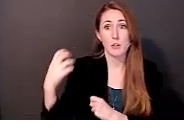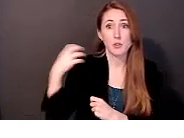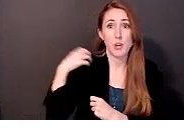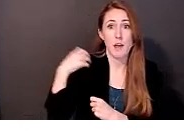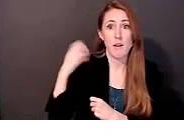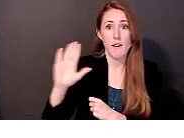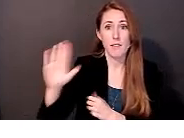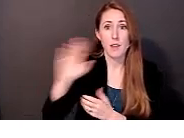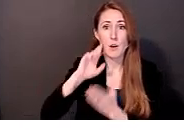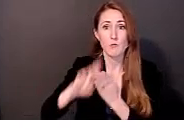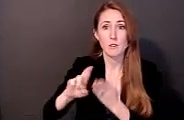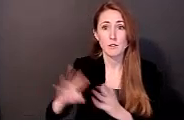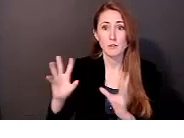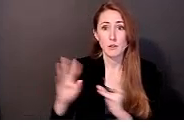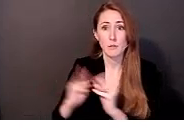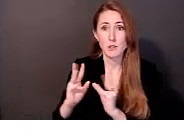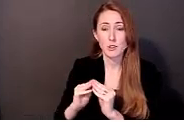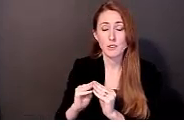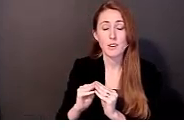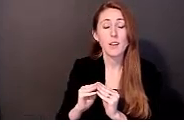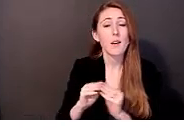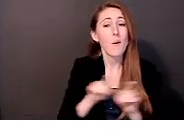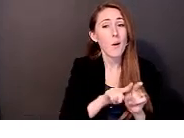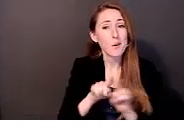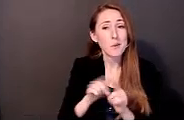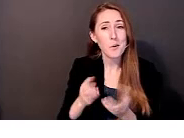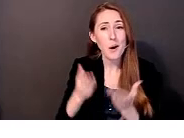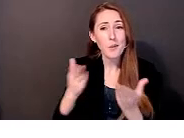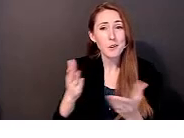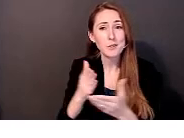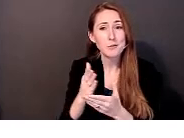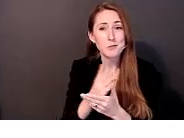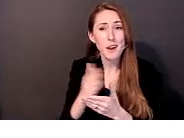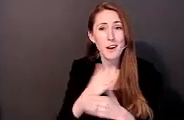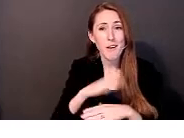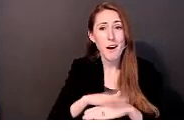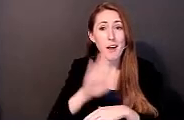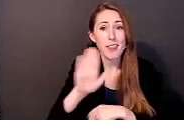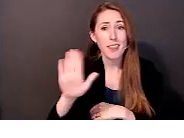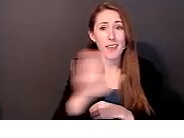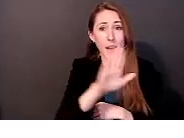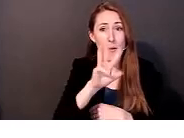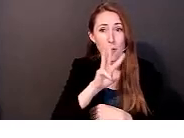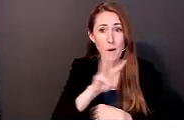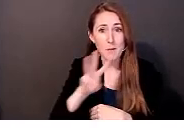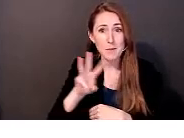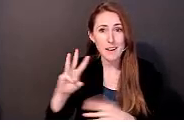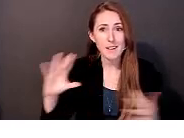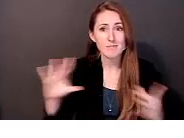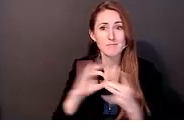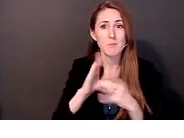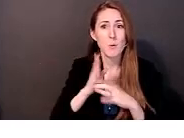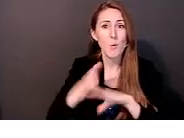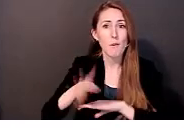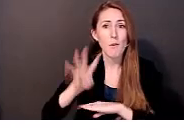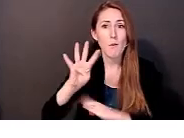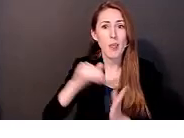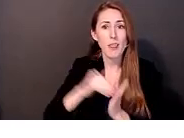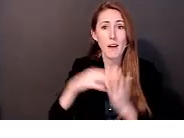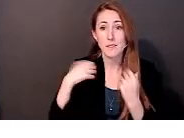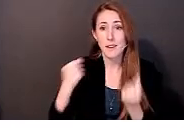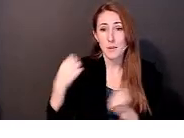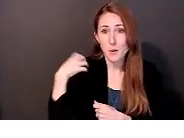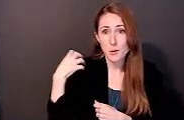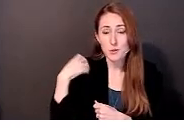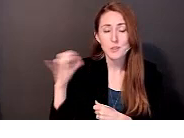Additionally, they offered to share this content on their internal website, which connects over 4,000 health coaches, and they offered to